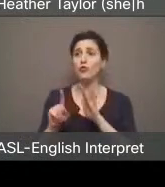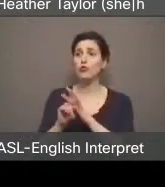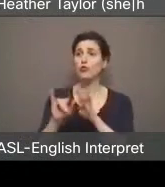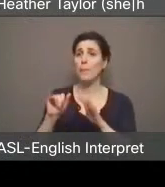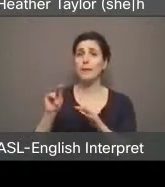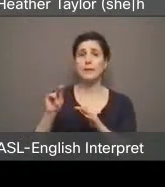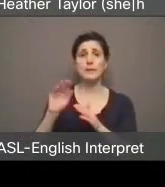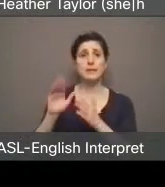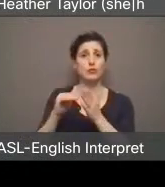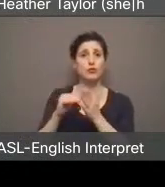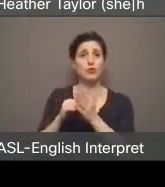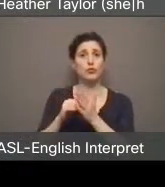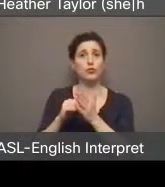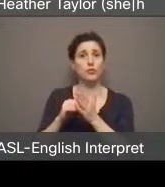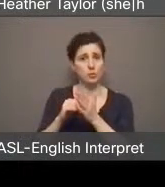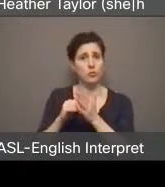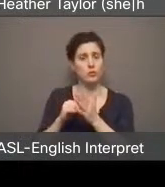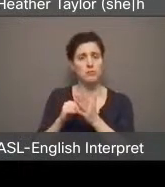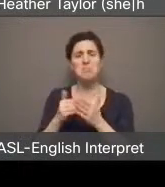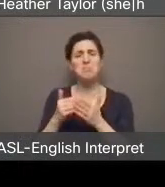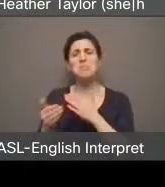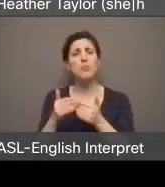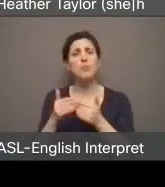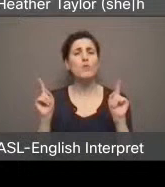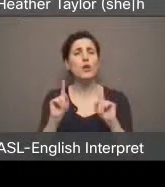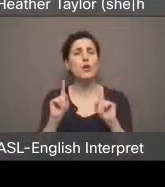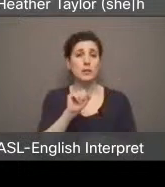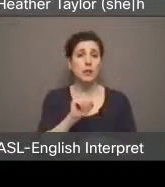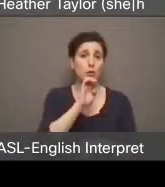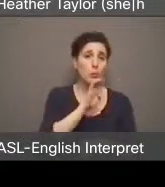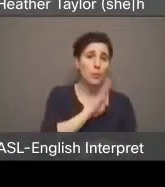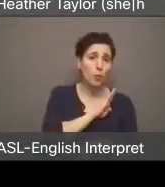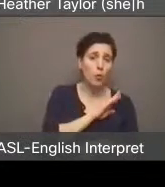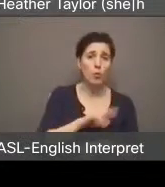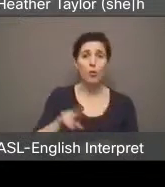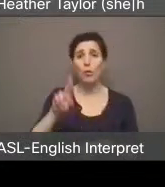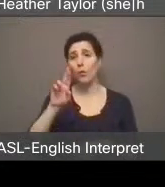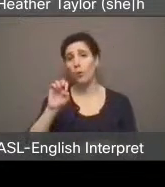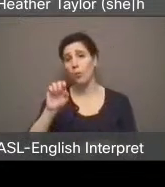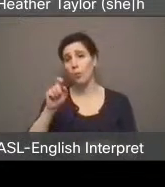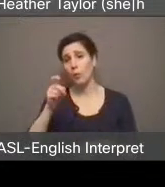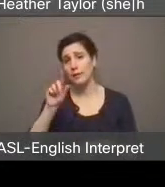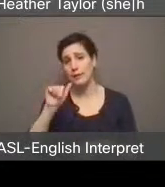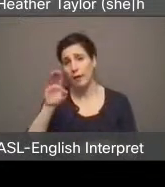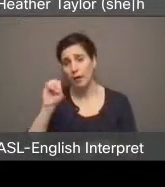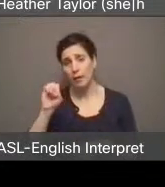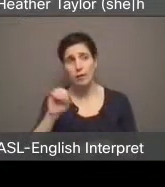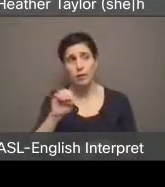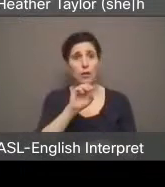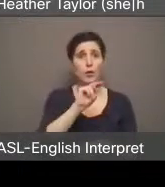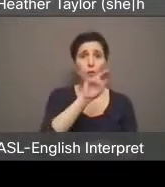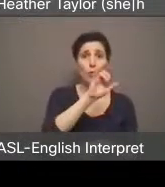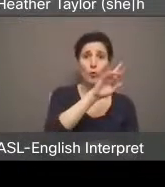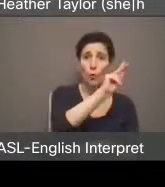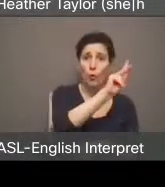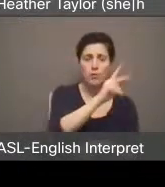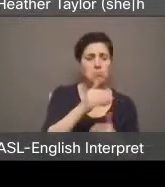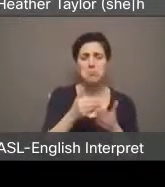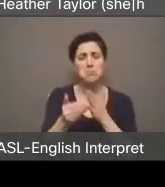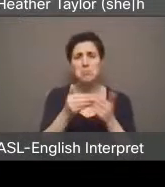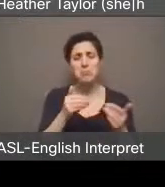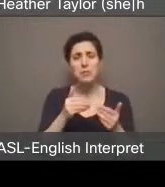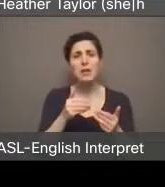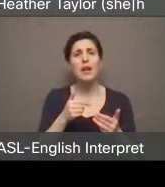across the city, whether it's South Etobicoke, Rexdale, North York. To consider adding